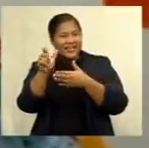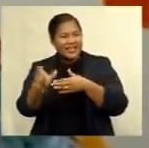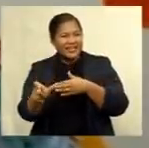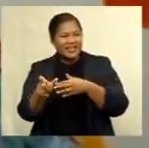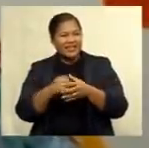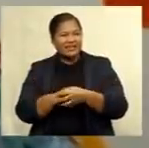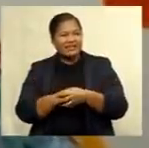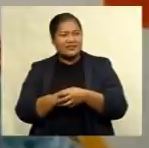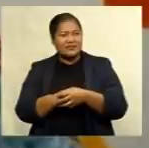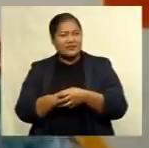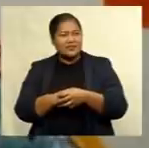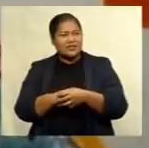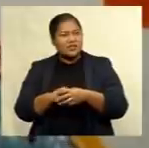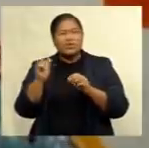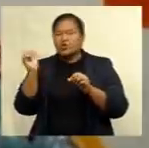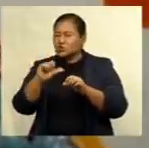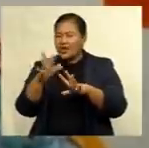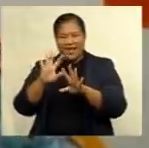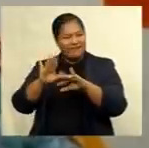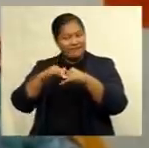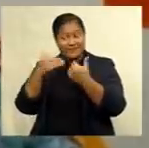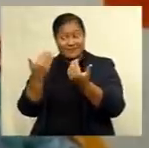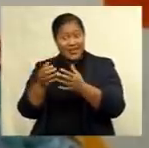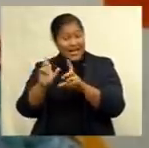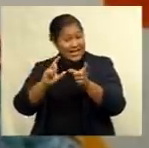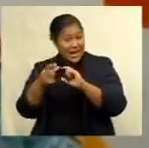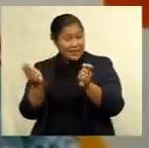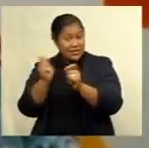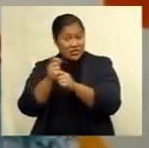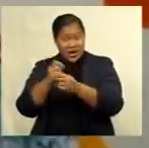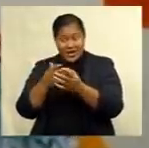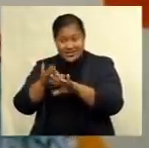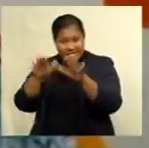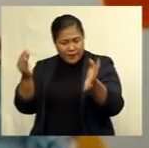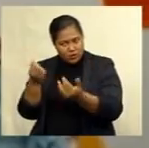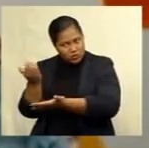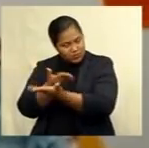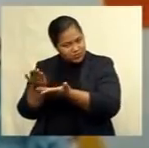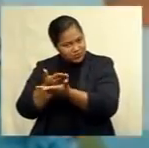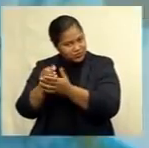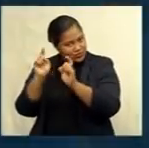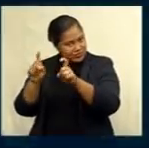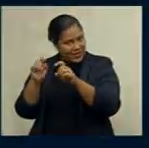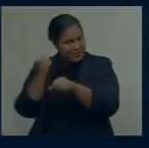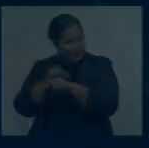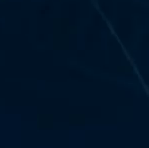shake the climate change negotiation tables. I have confidence that it can be done.